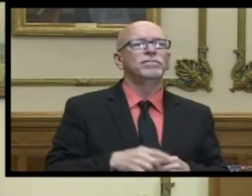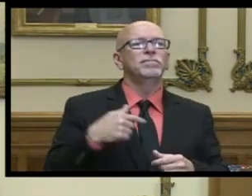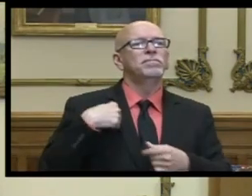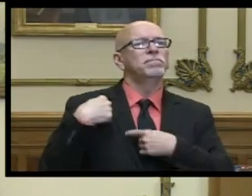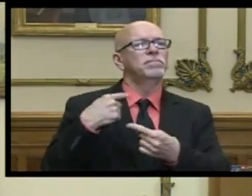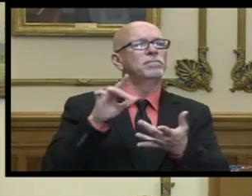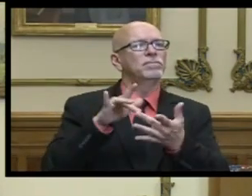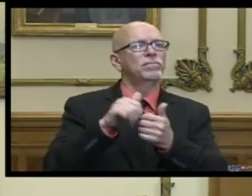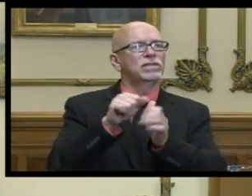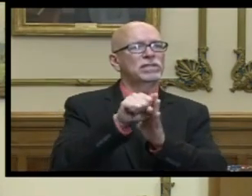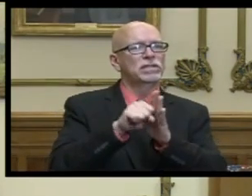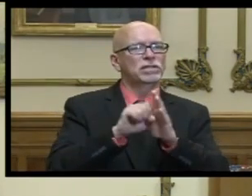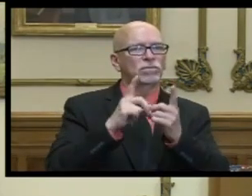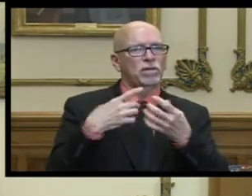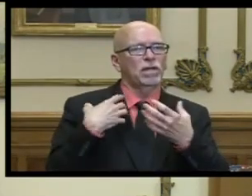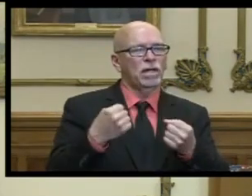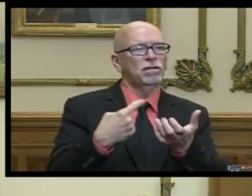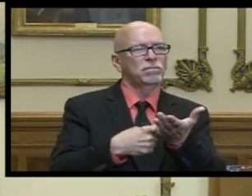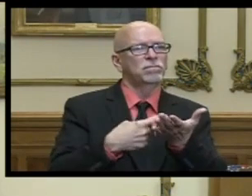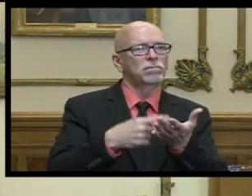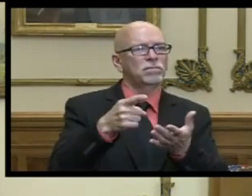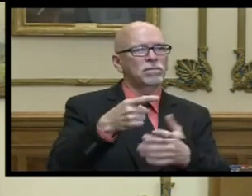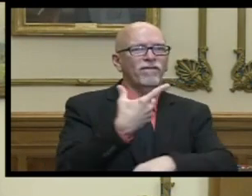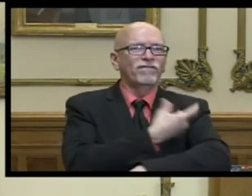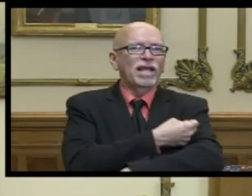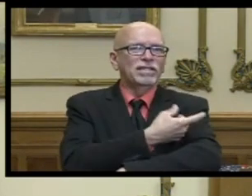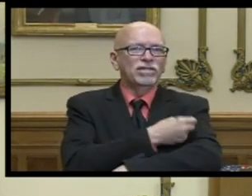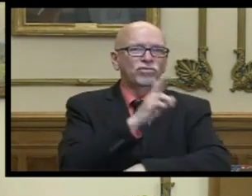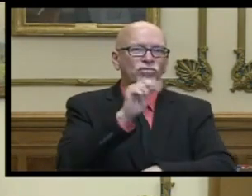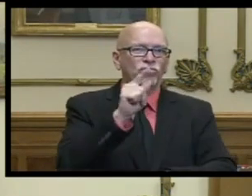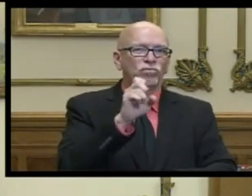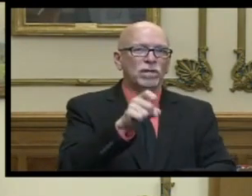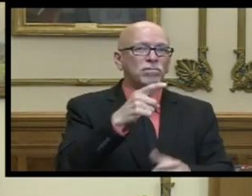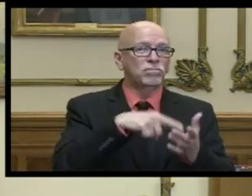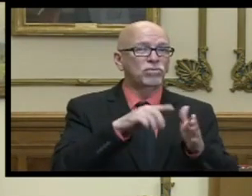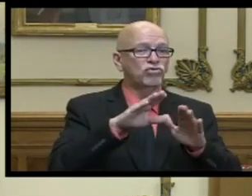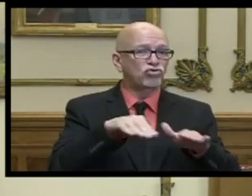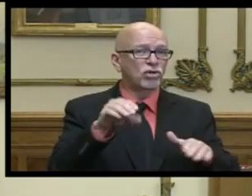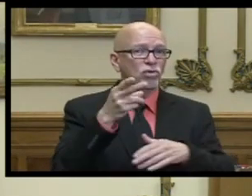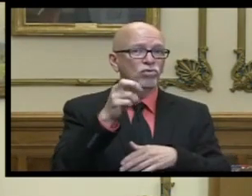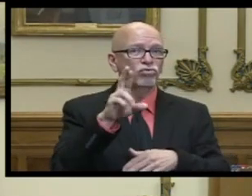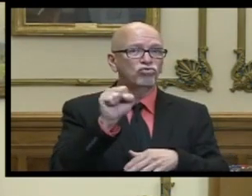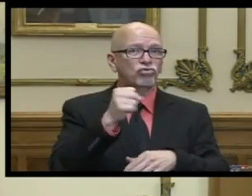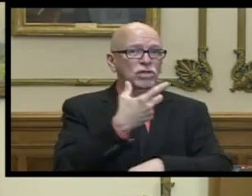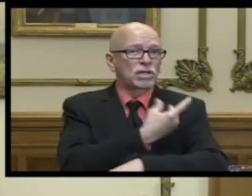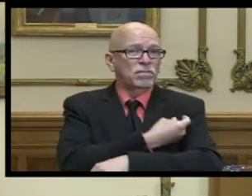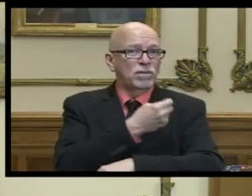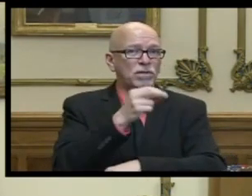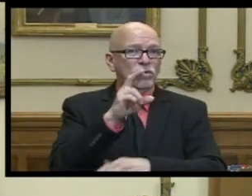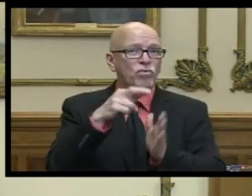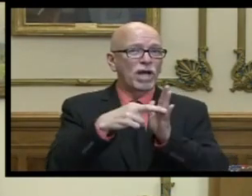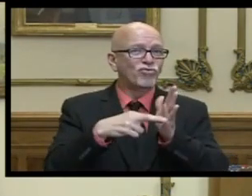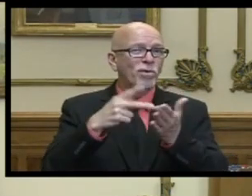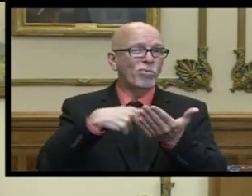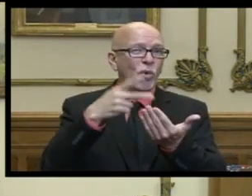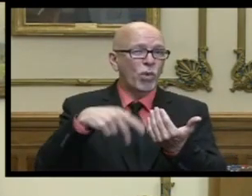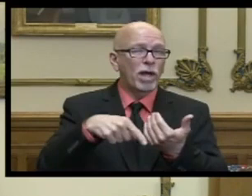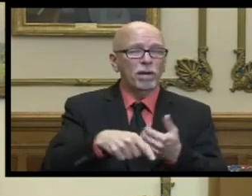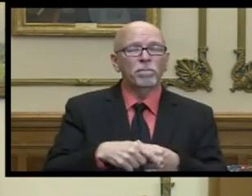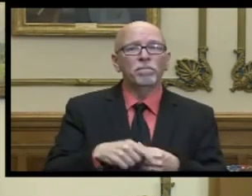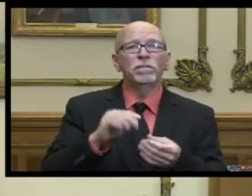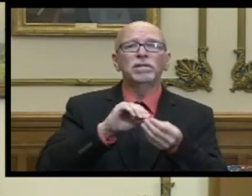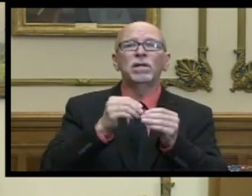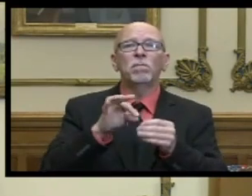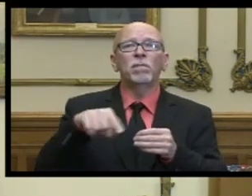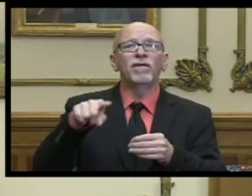in contact with the state department of health discussing vaccination rates and according to the children and hoosiers immunization registry program the